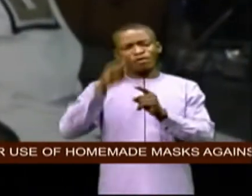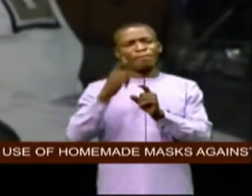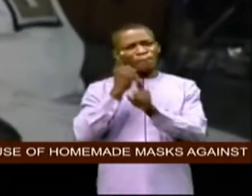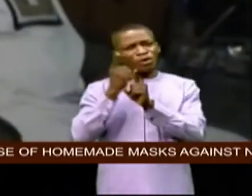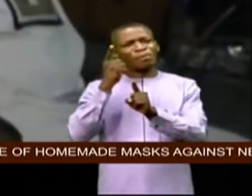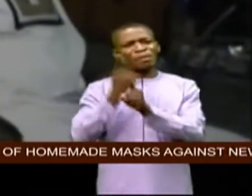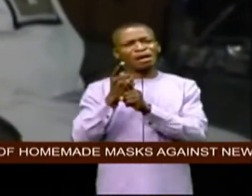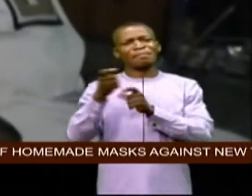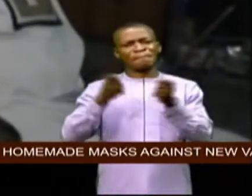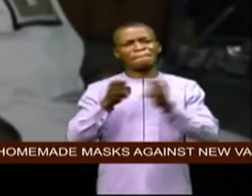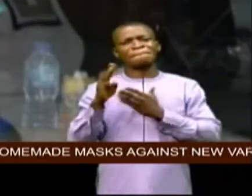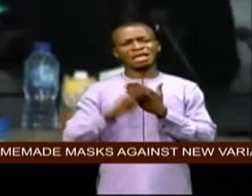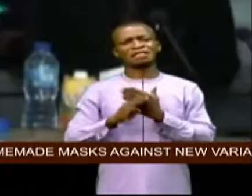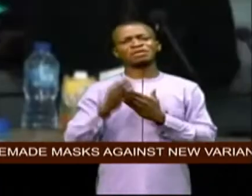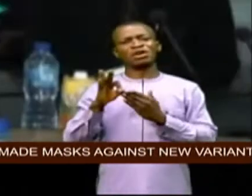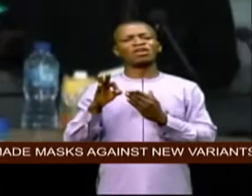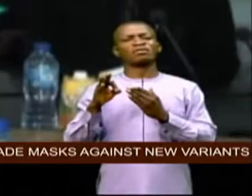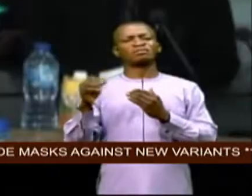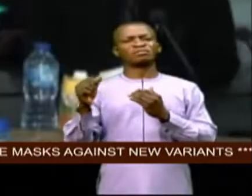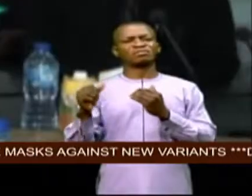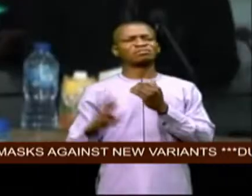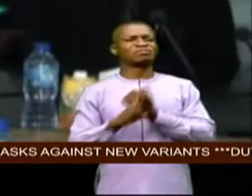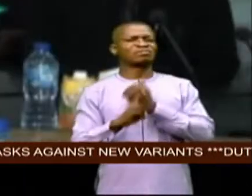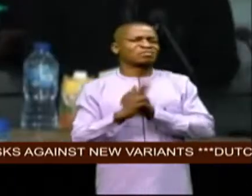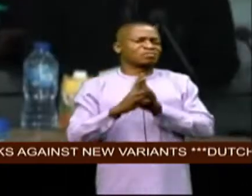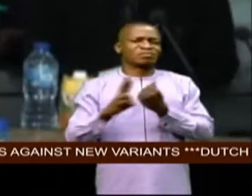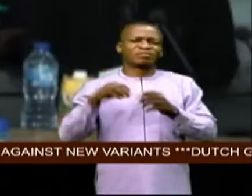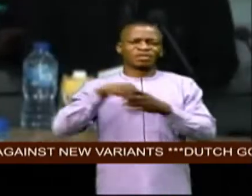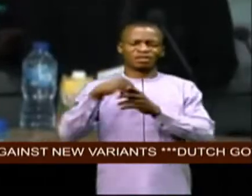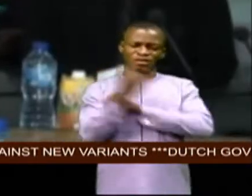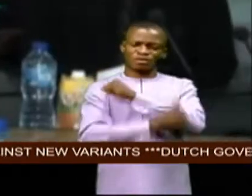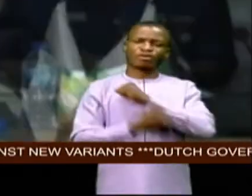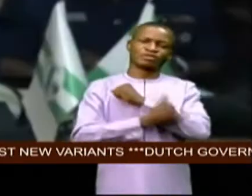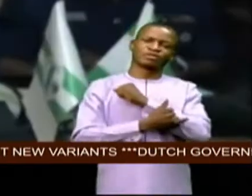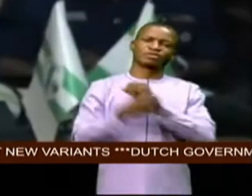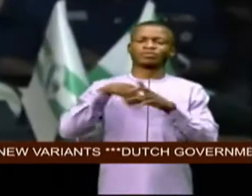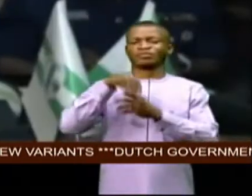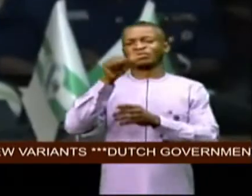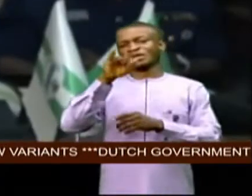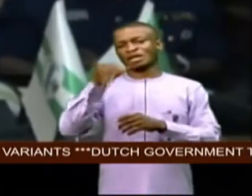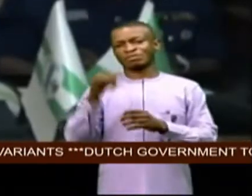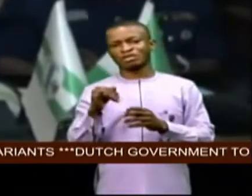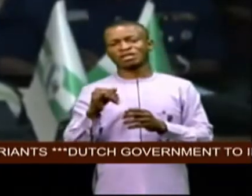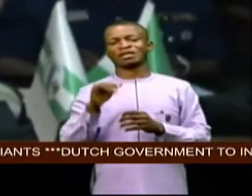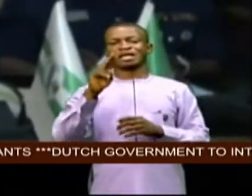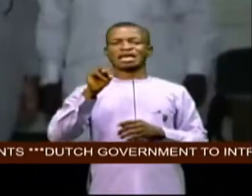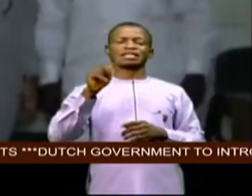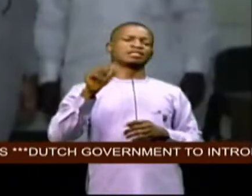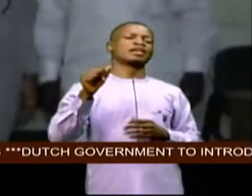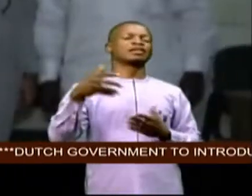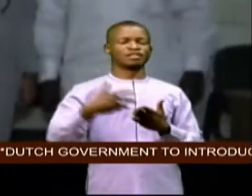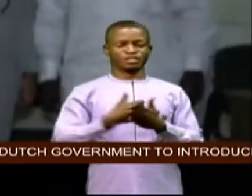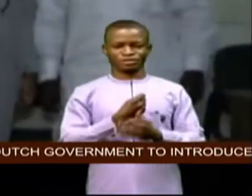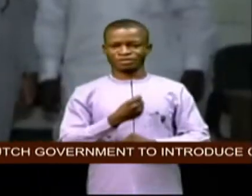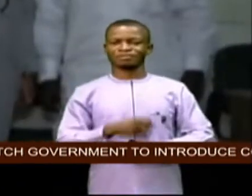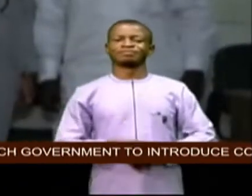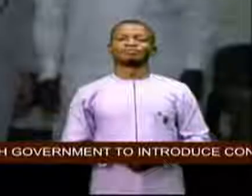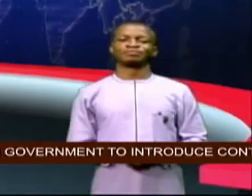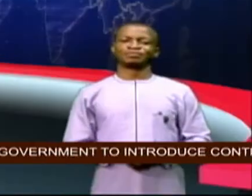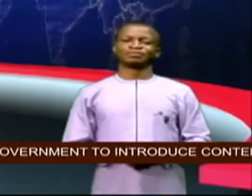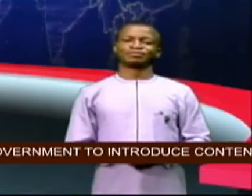management of disasters across the country in abuja iliasu ali akubu nta news